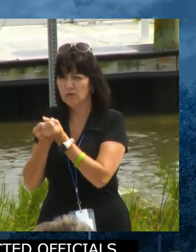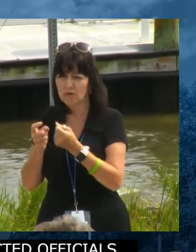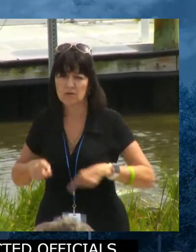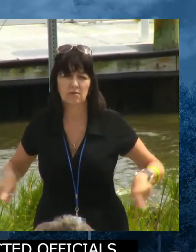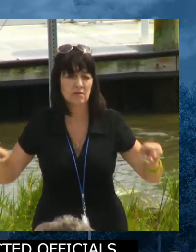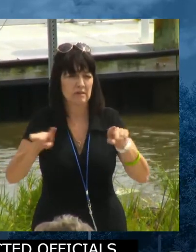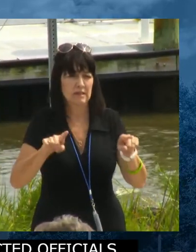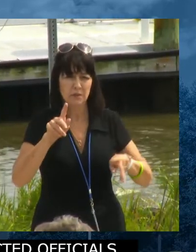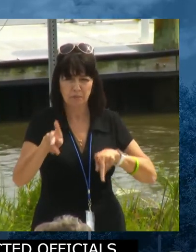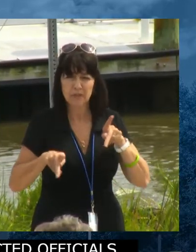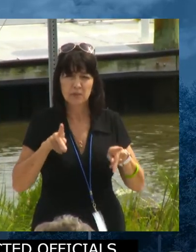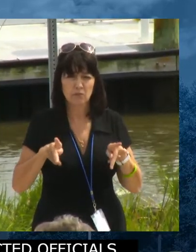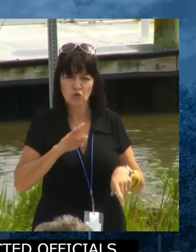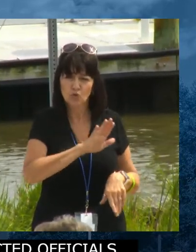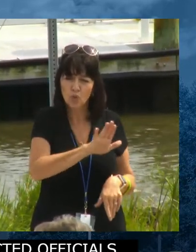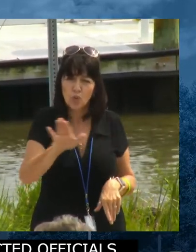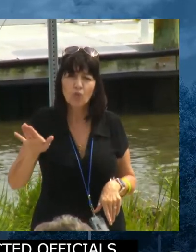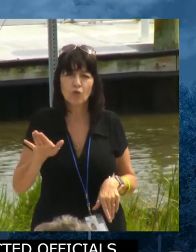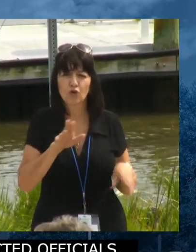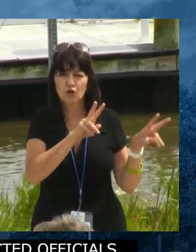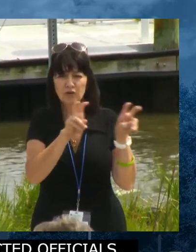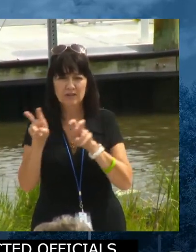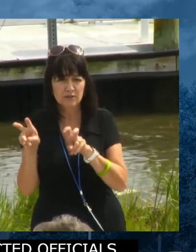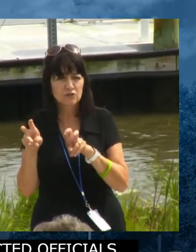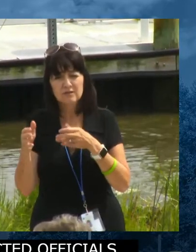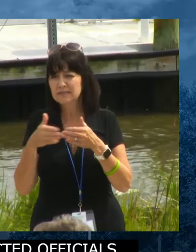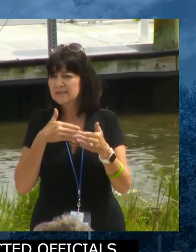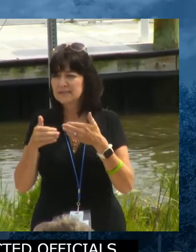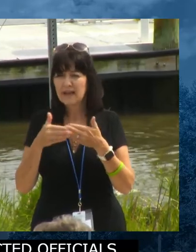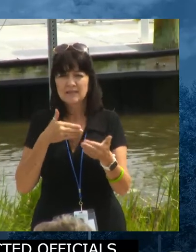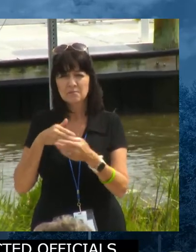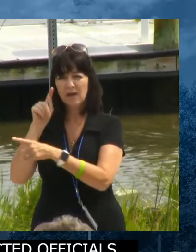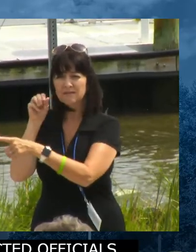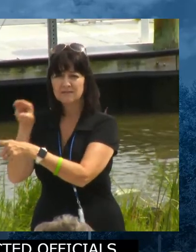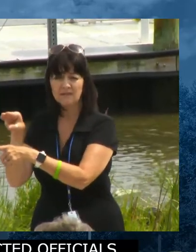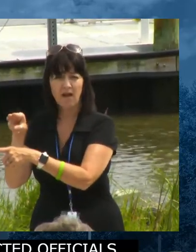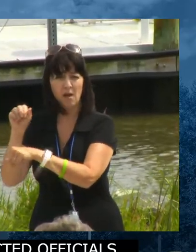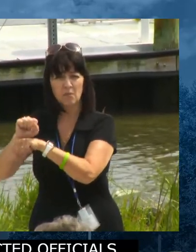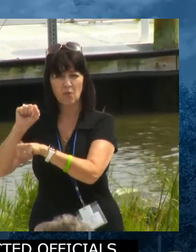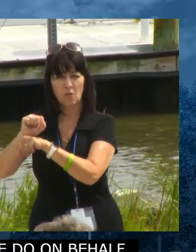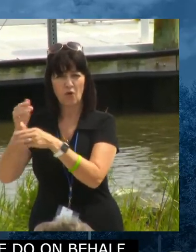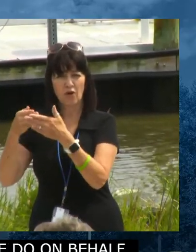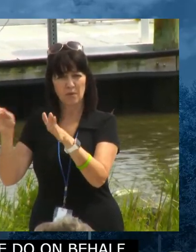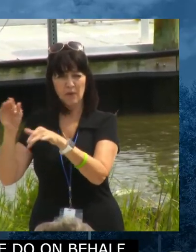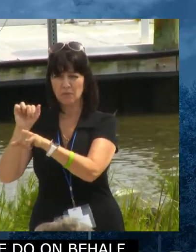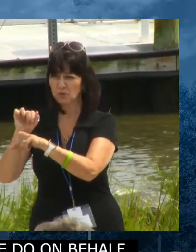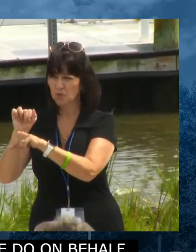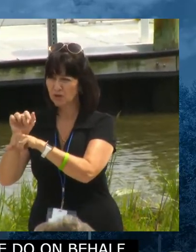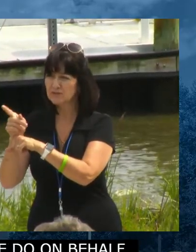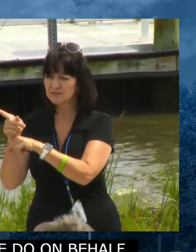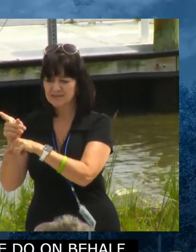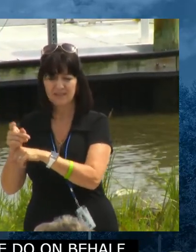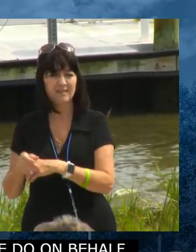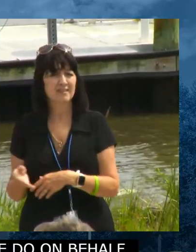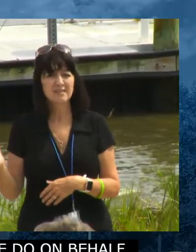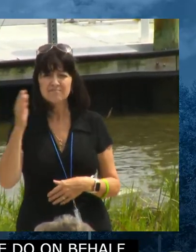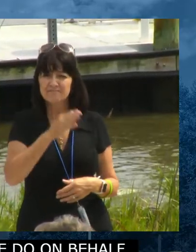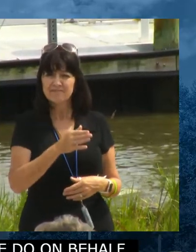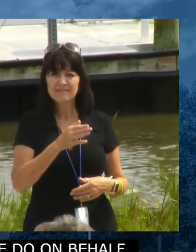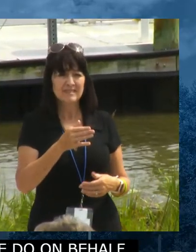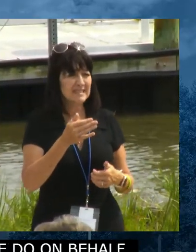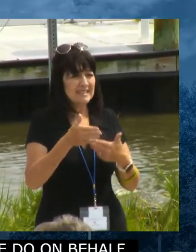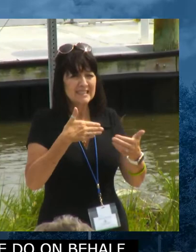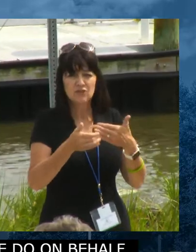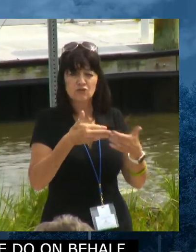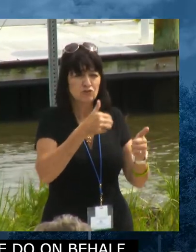shared constituencies. So whether it's Tom Panetta at the Board of Public Works, who's done a terrific job as well, or whether it's each